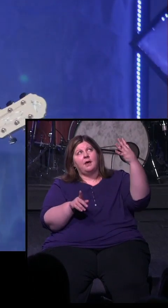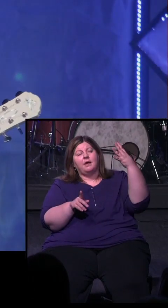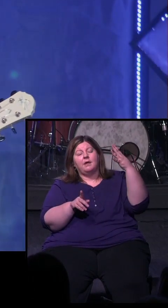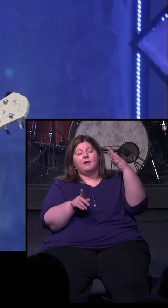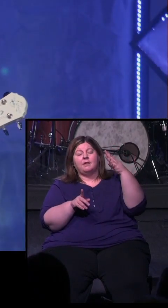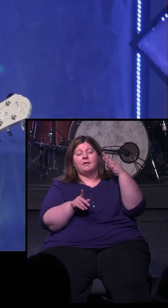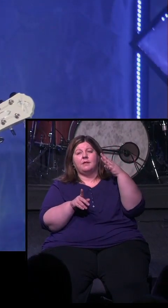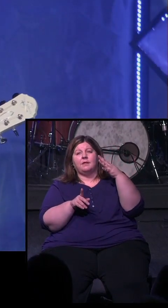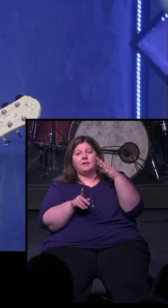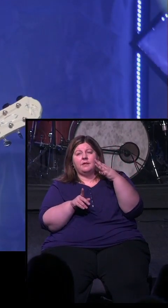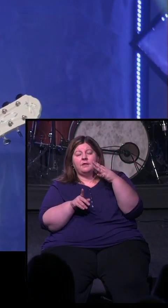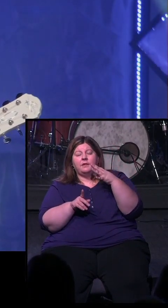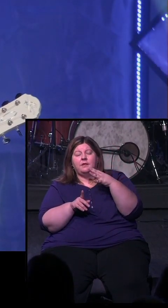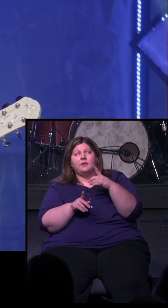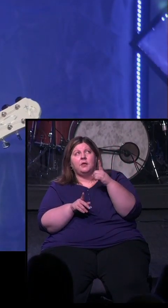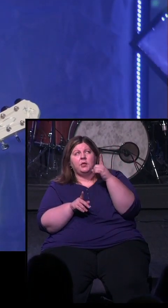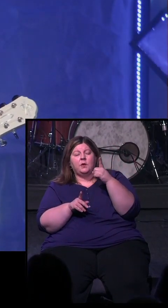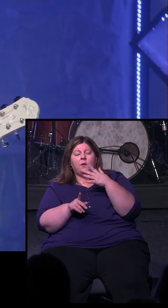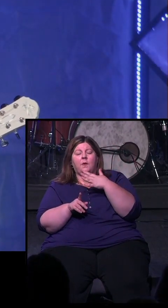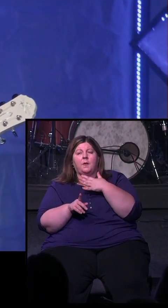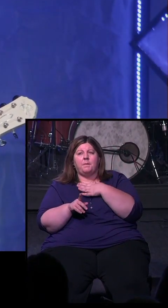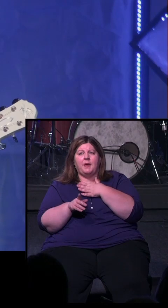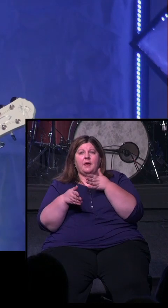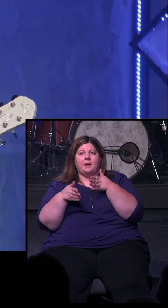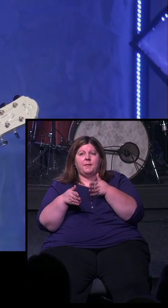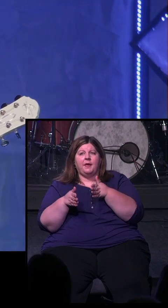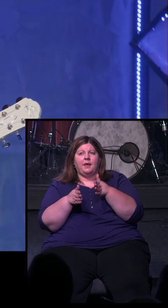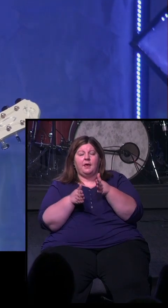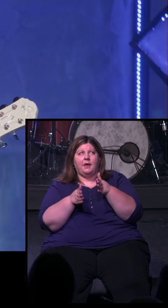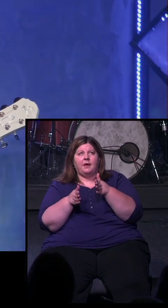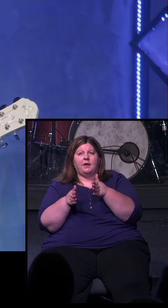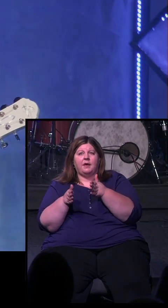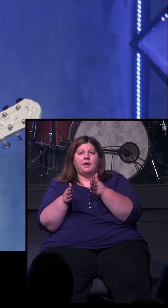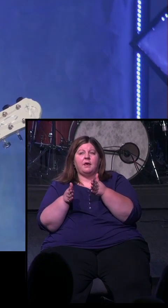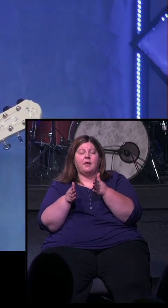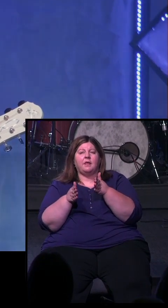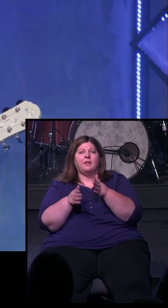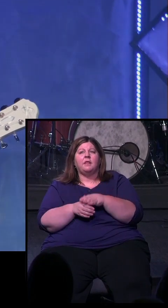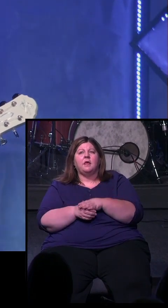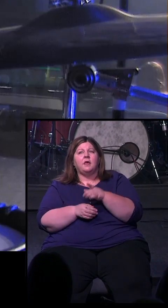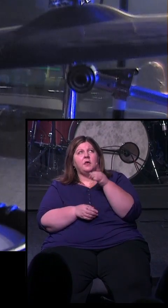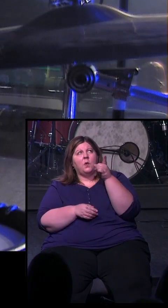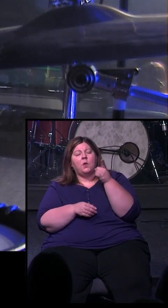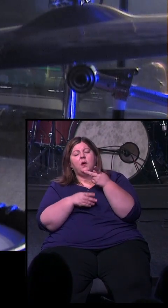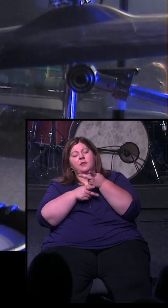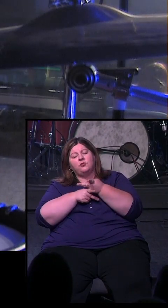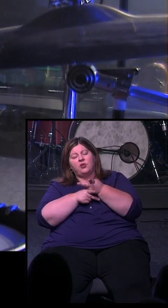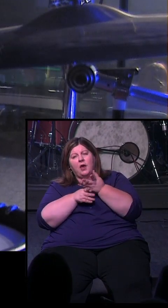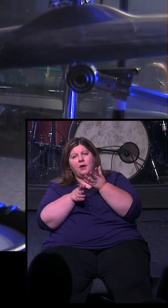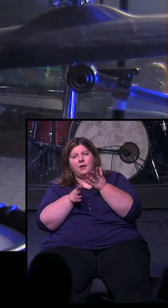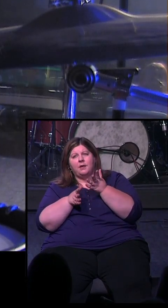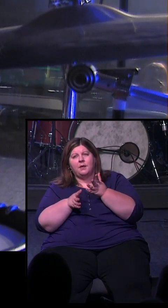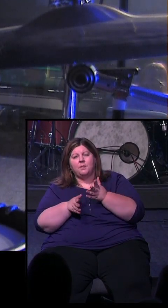God. Lord, you're